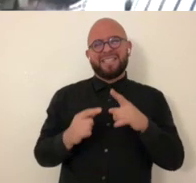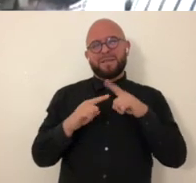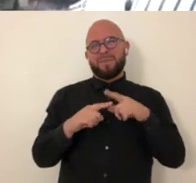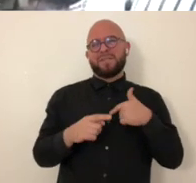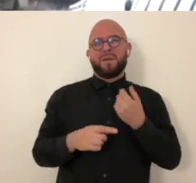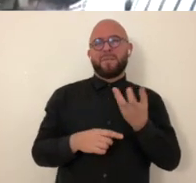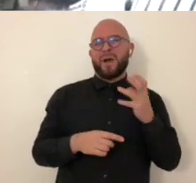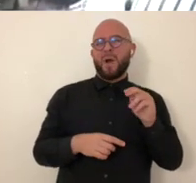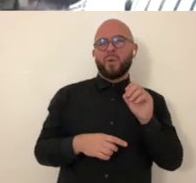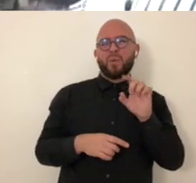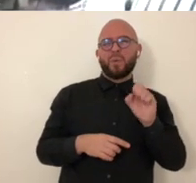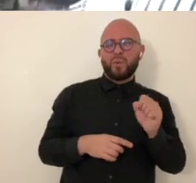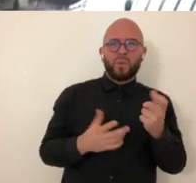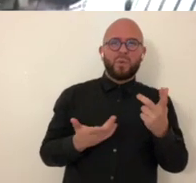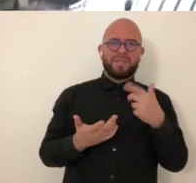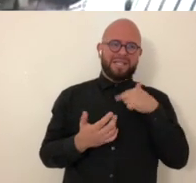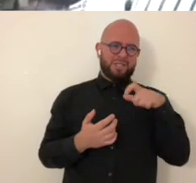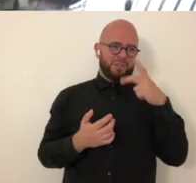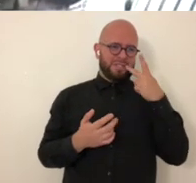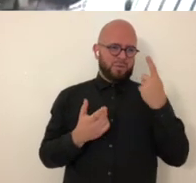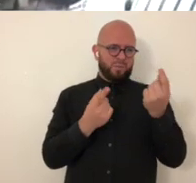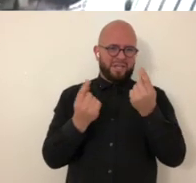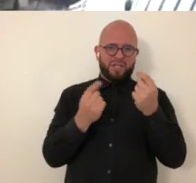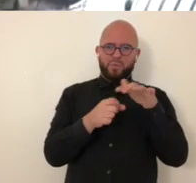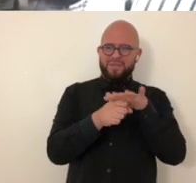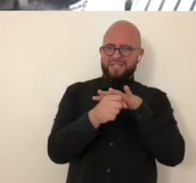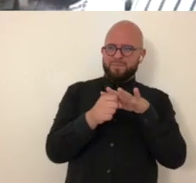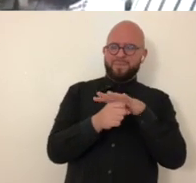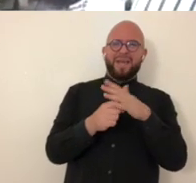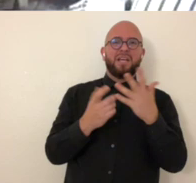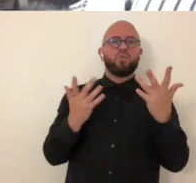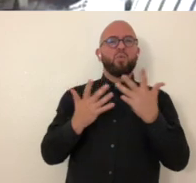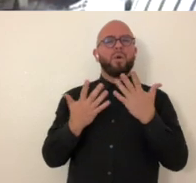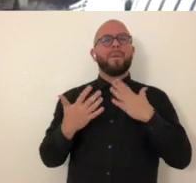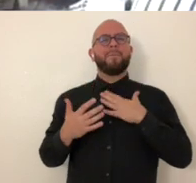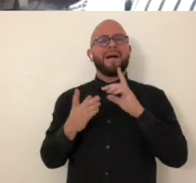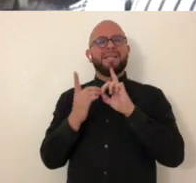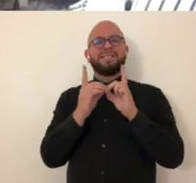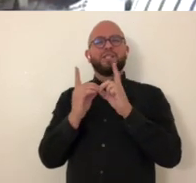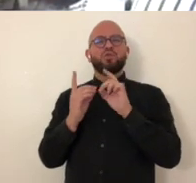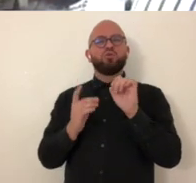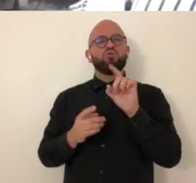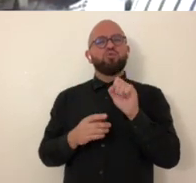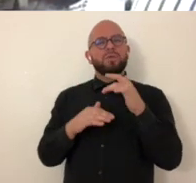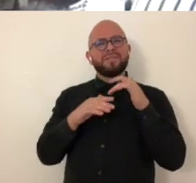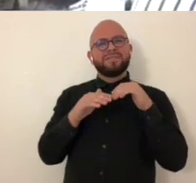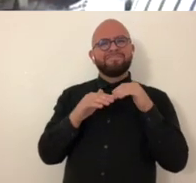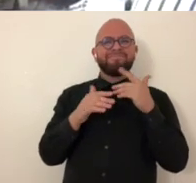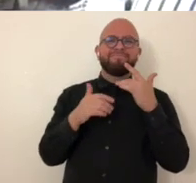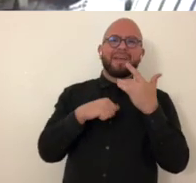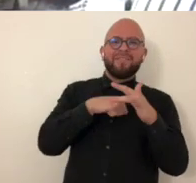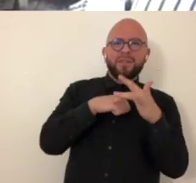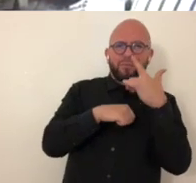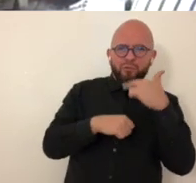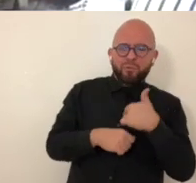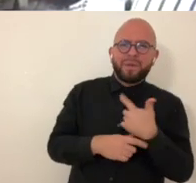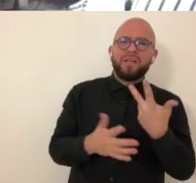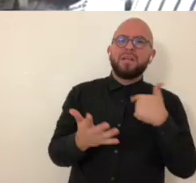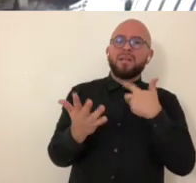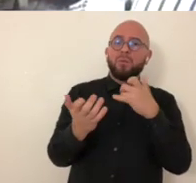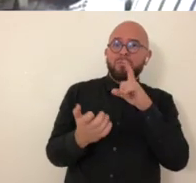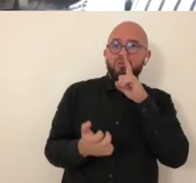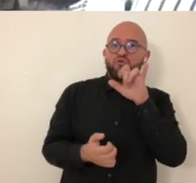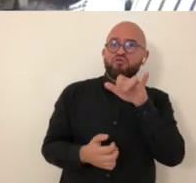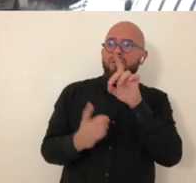but i think part of that's kind of relying on sort of developing my own tools i think that's in the space to have those sort of digital tools